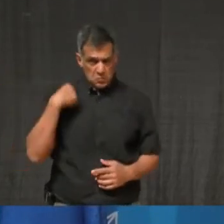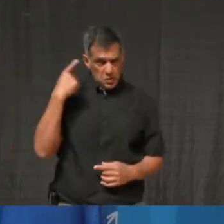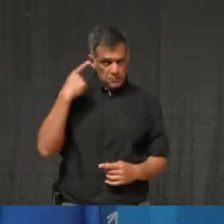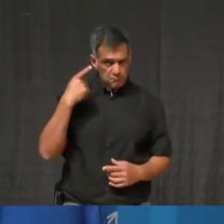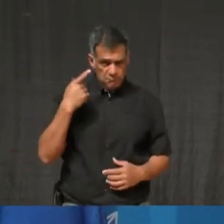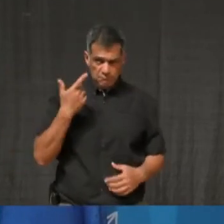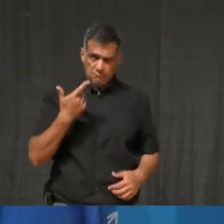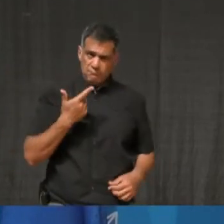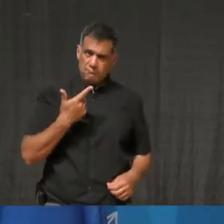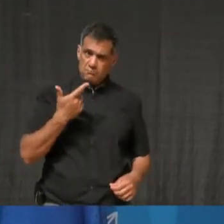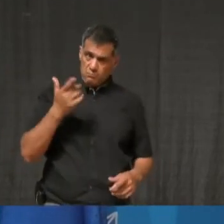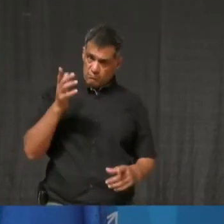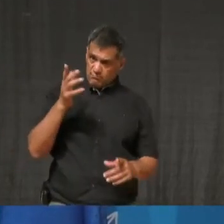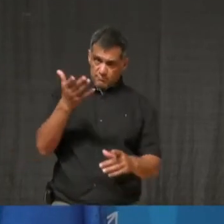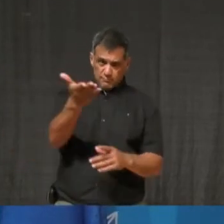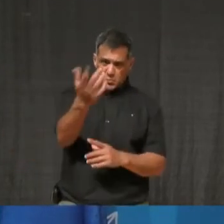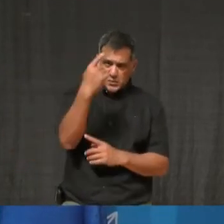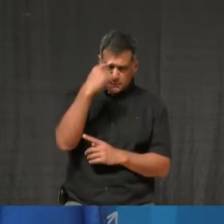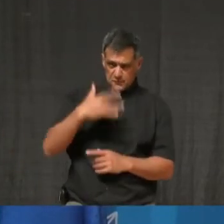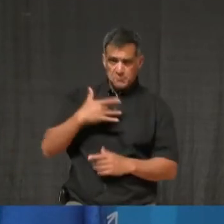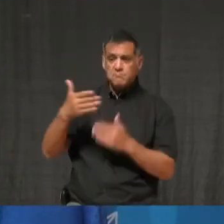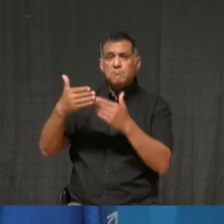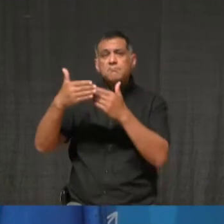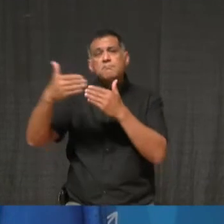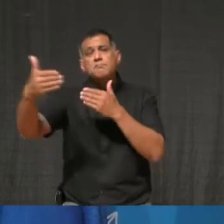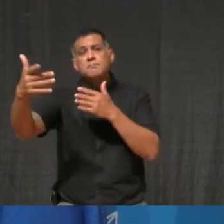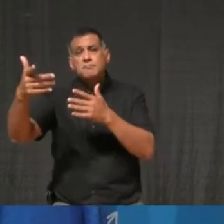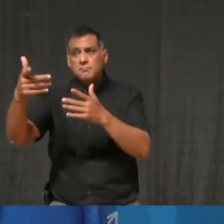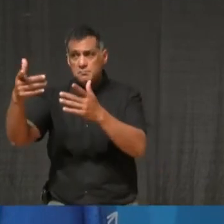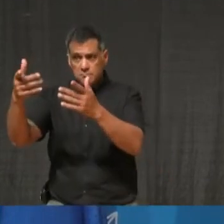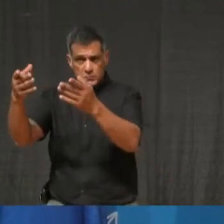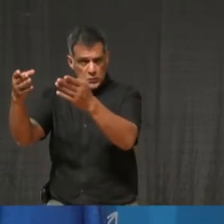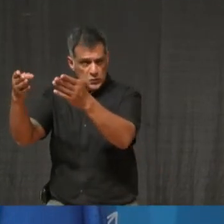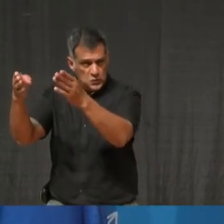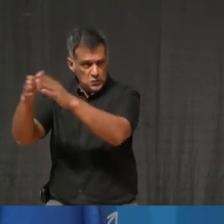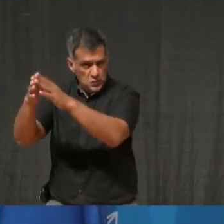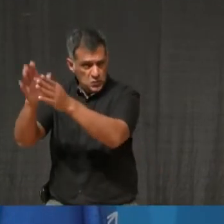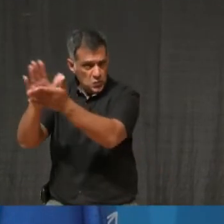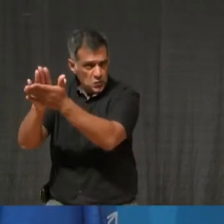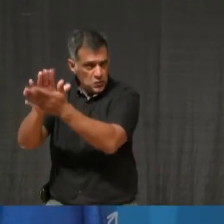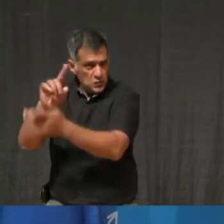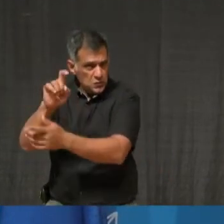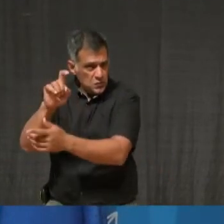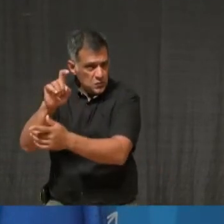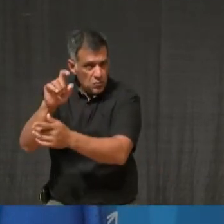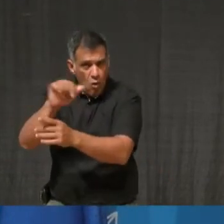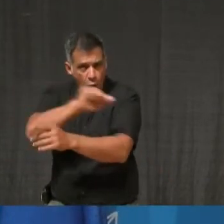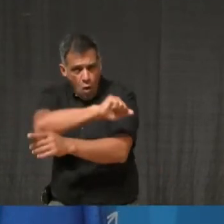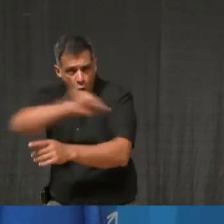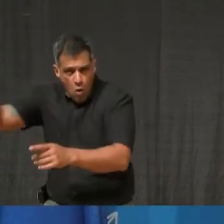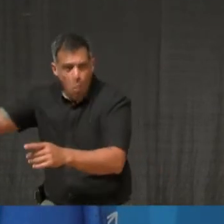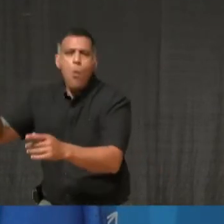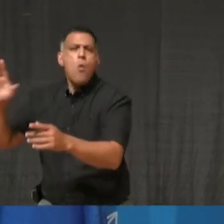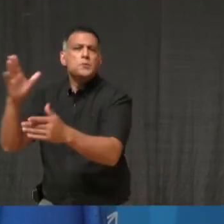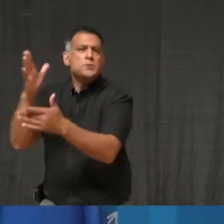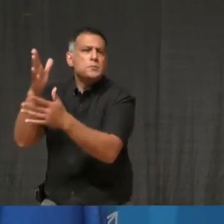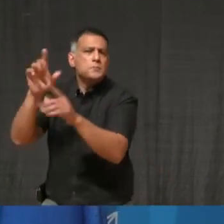where you would have to recommend shutting down various schools or possibly even the entire school system in Peel? No, not at all.